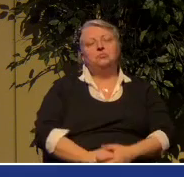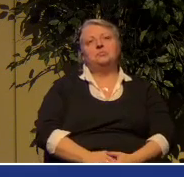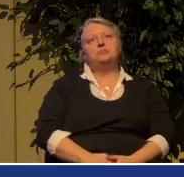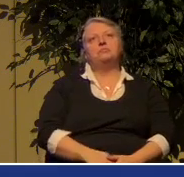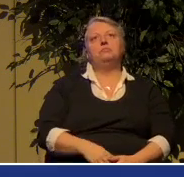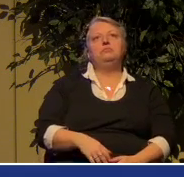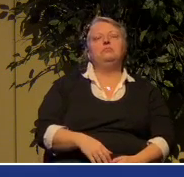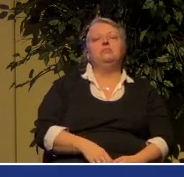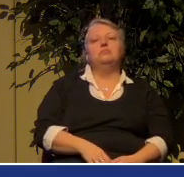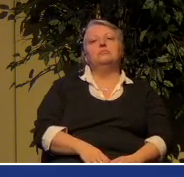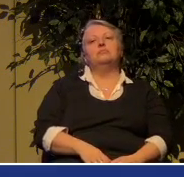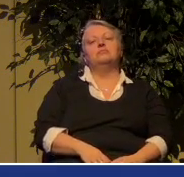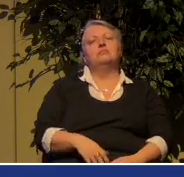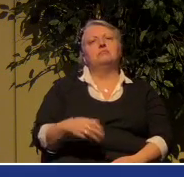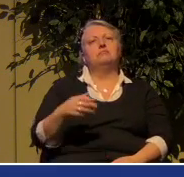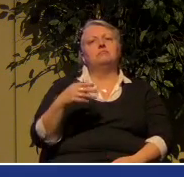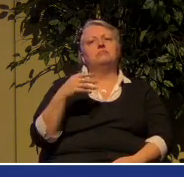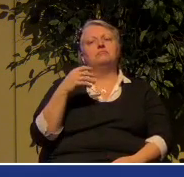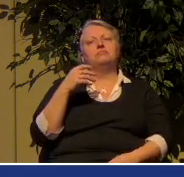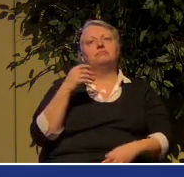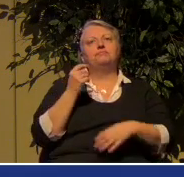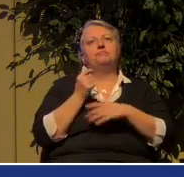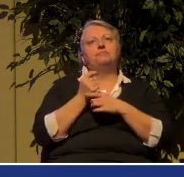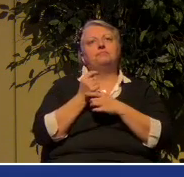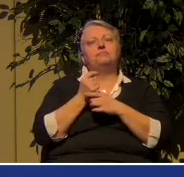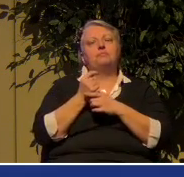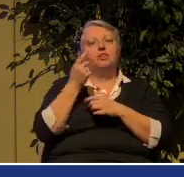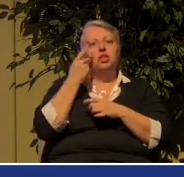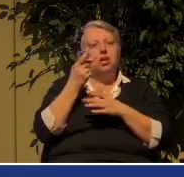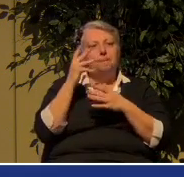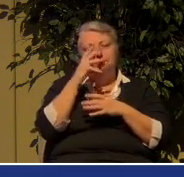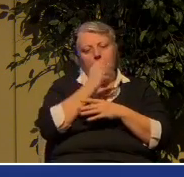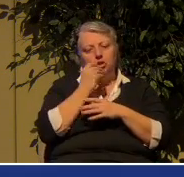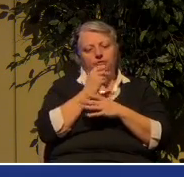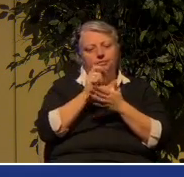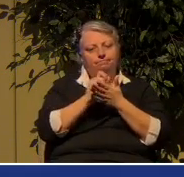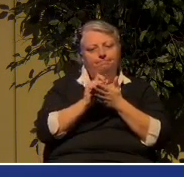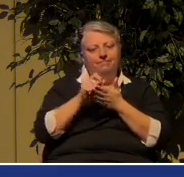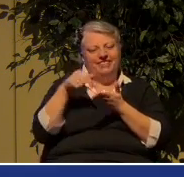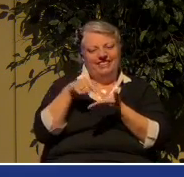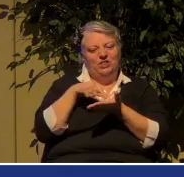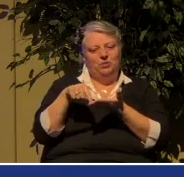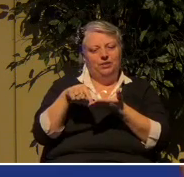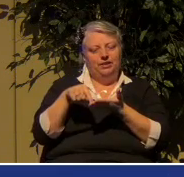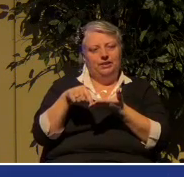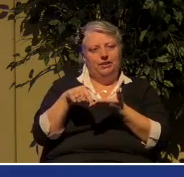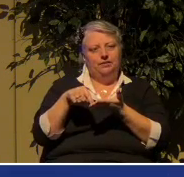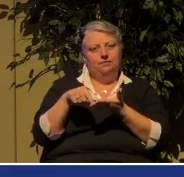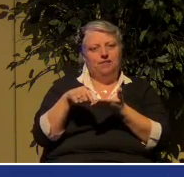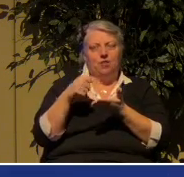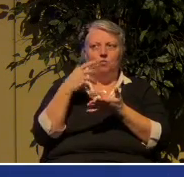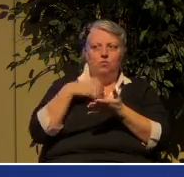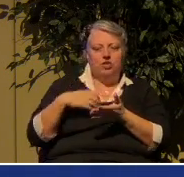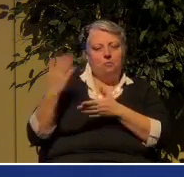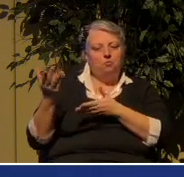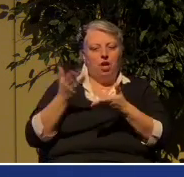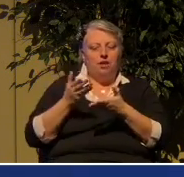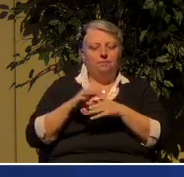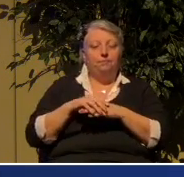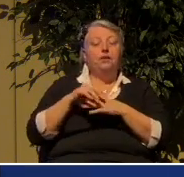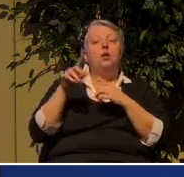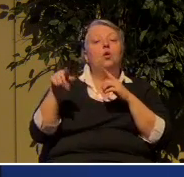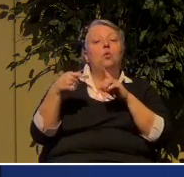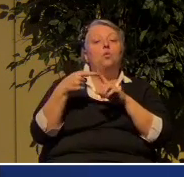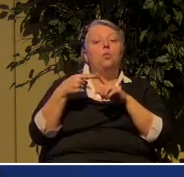brought it along word for word, but it goes something like this. When it comes to dealing with repentant sinners,